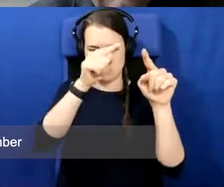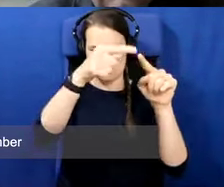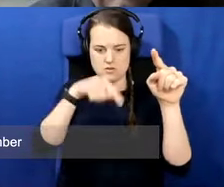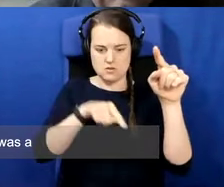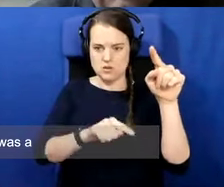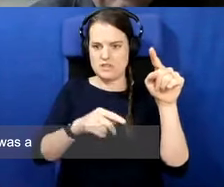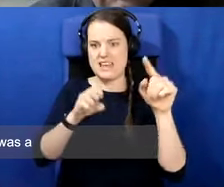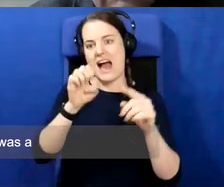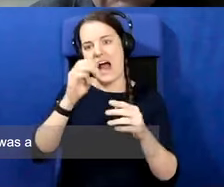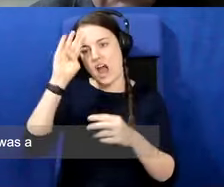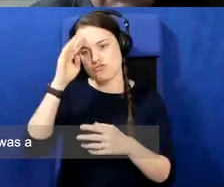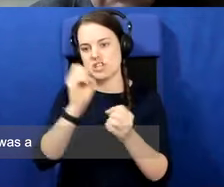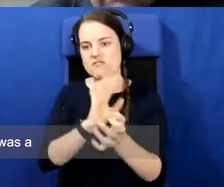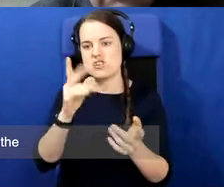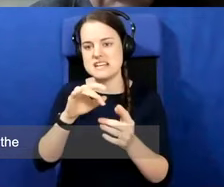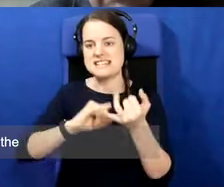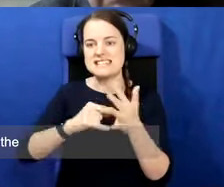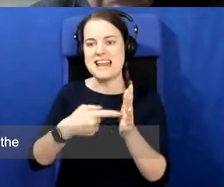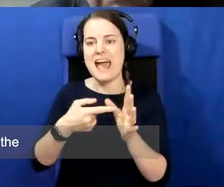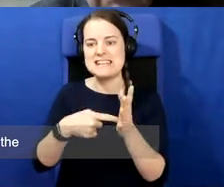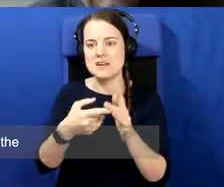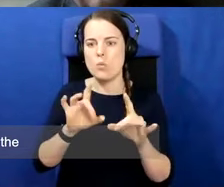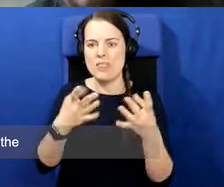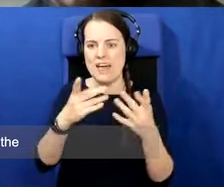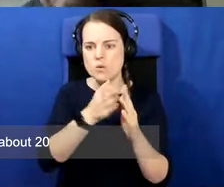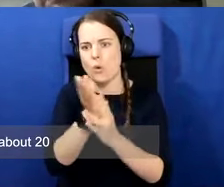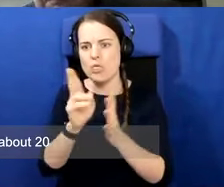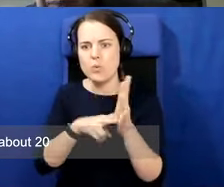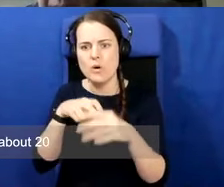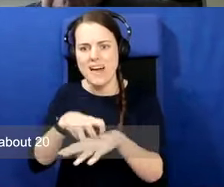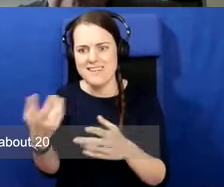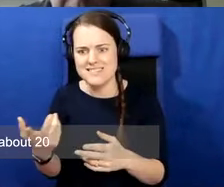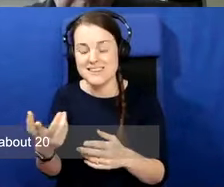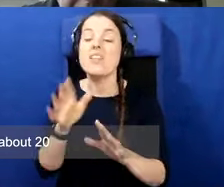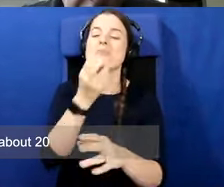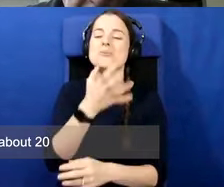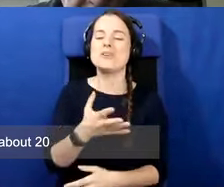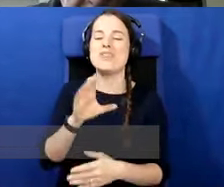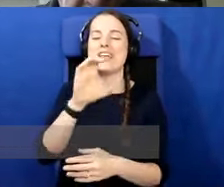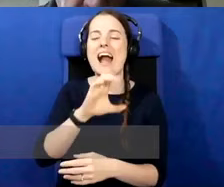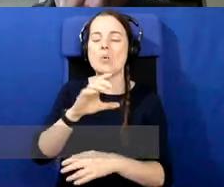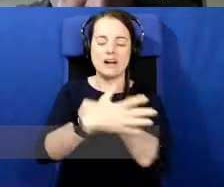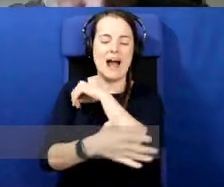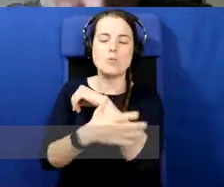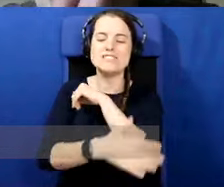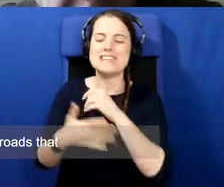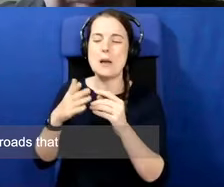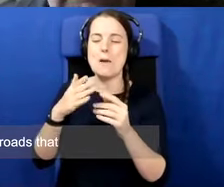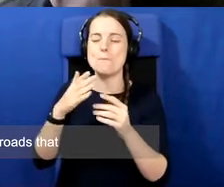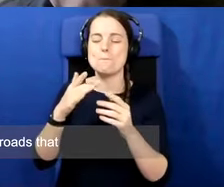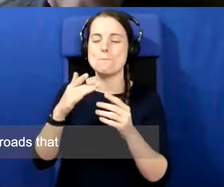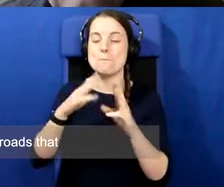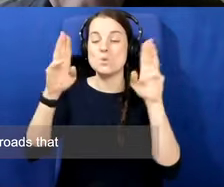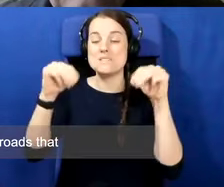there was wonderful, there was a wonderful exhibition that the County Museum there did about 20 years ago that I saw, and the number